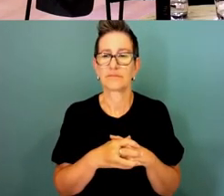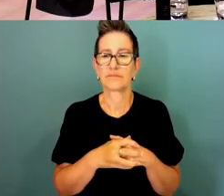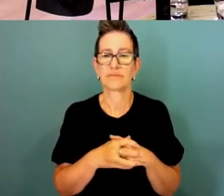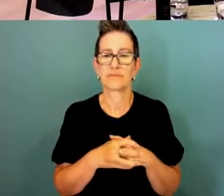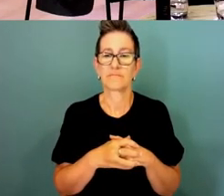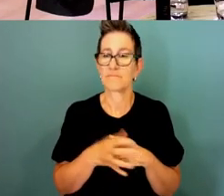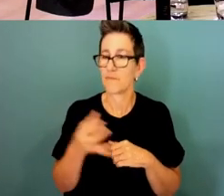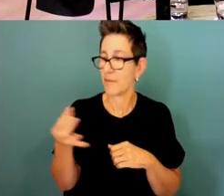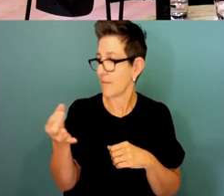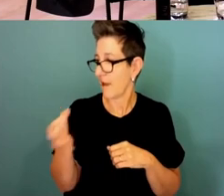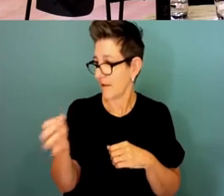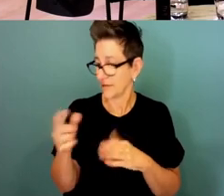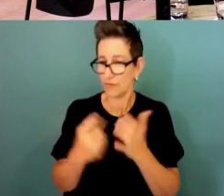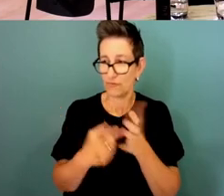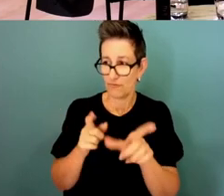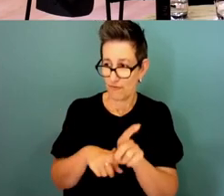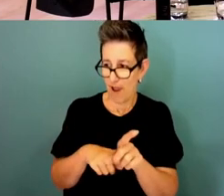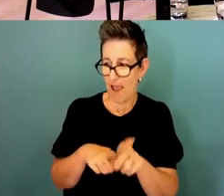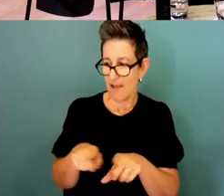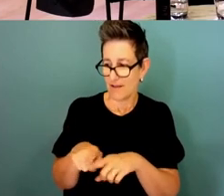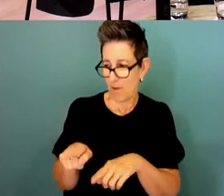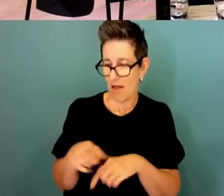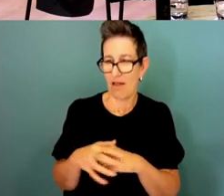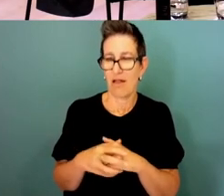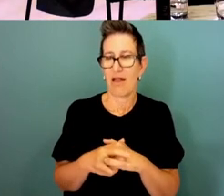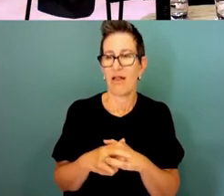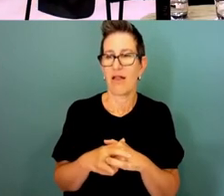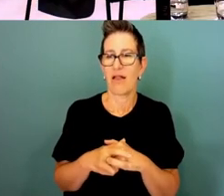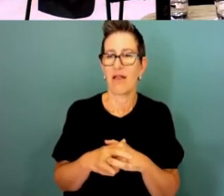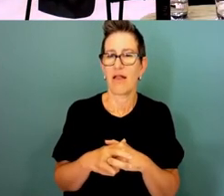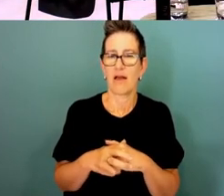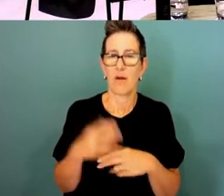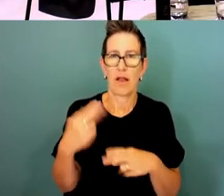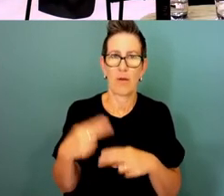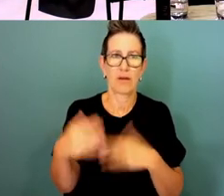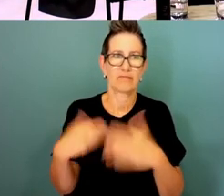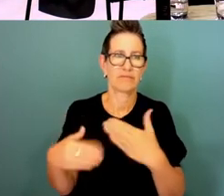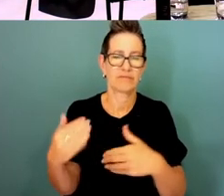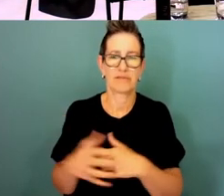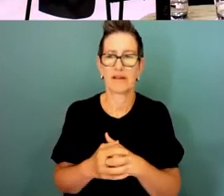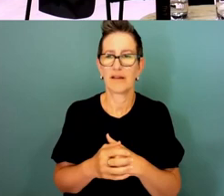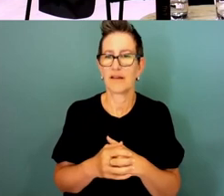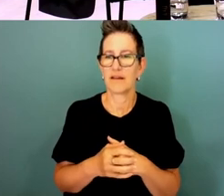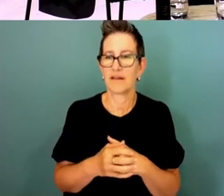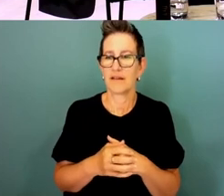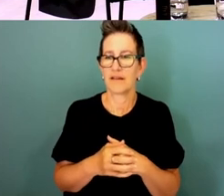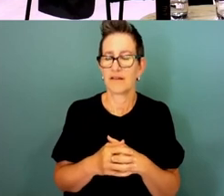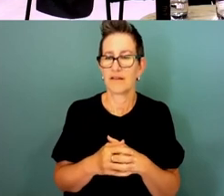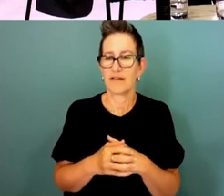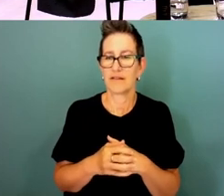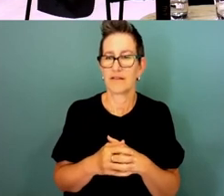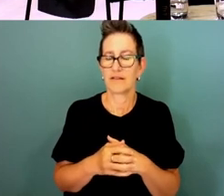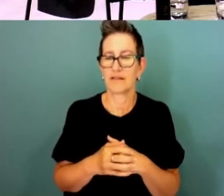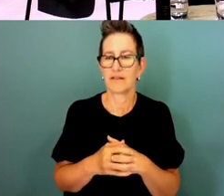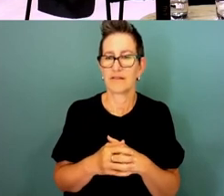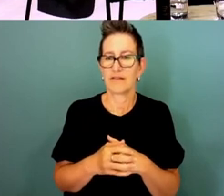have a go at this question then I'm going to move on so I'm not going to ask everybody to answer every question so we can get through many more questions look I